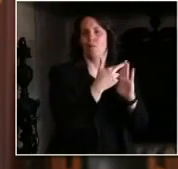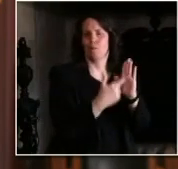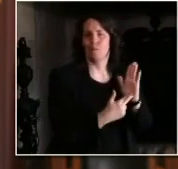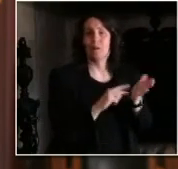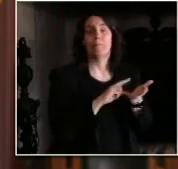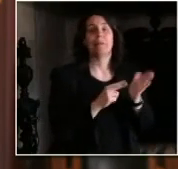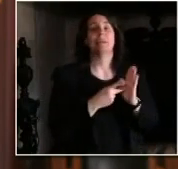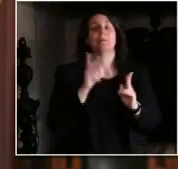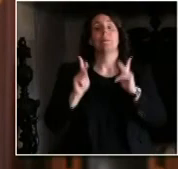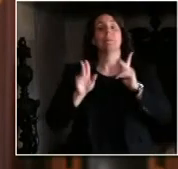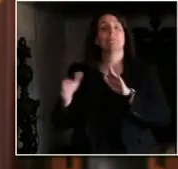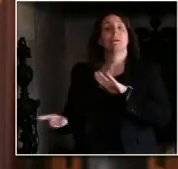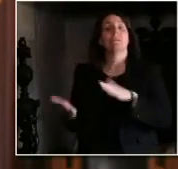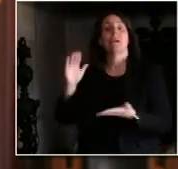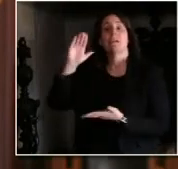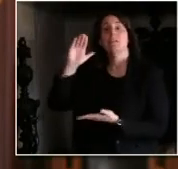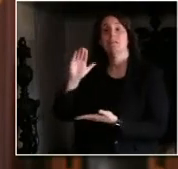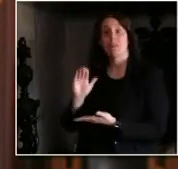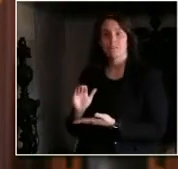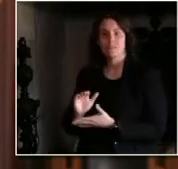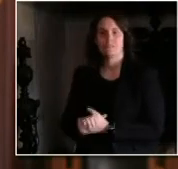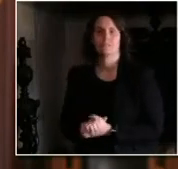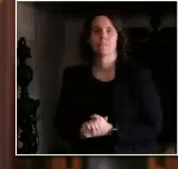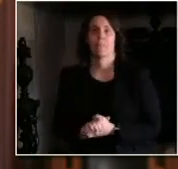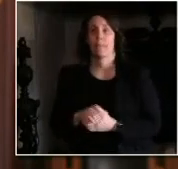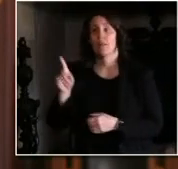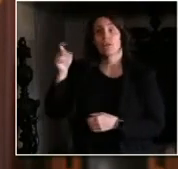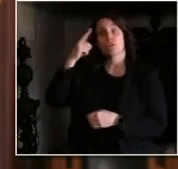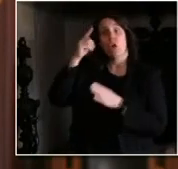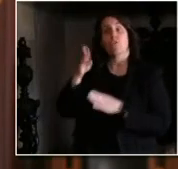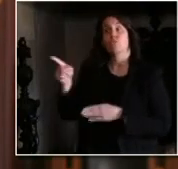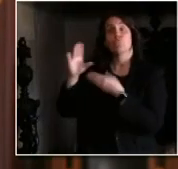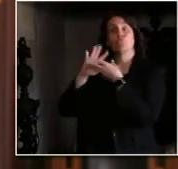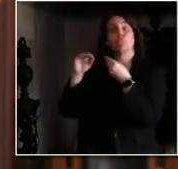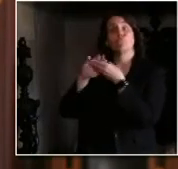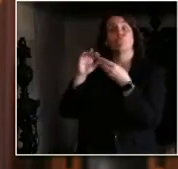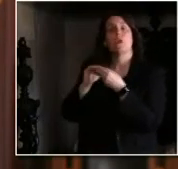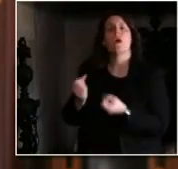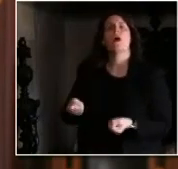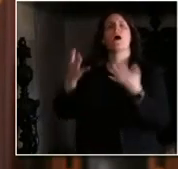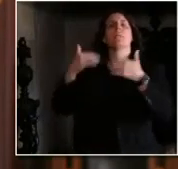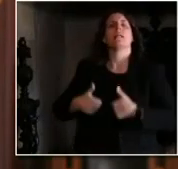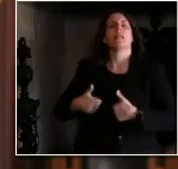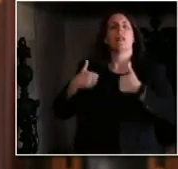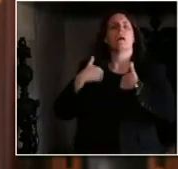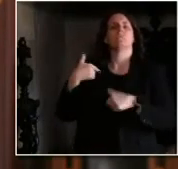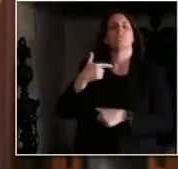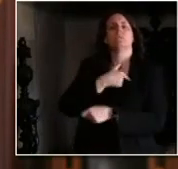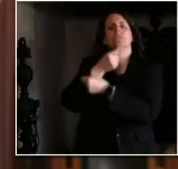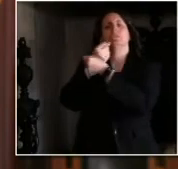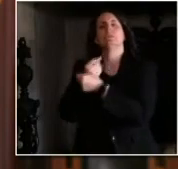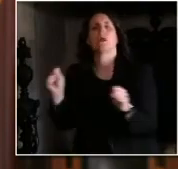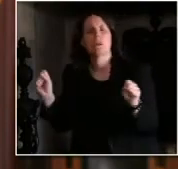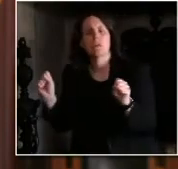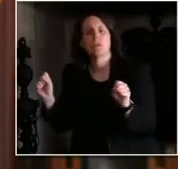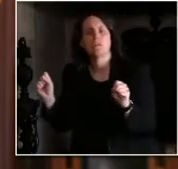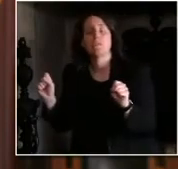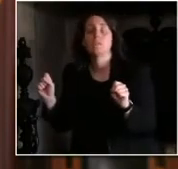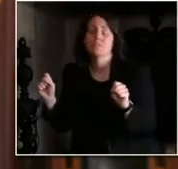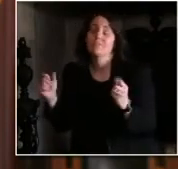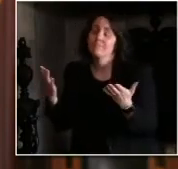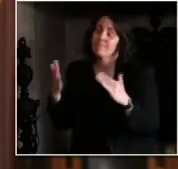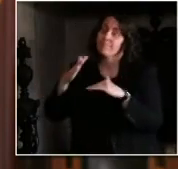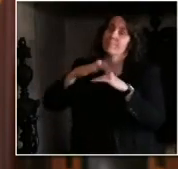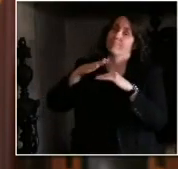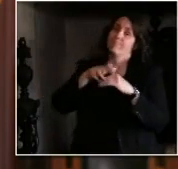modeling, in the first three weeks, Safer at Home has saved at least 300 lives and perhaps as many as 1,400 lives.